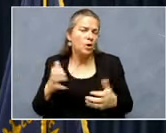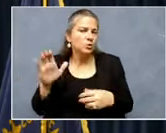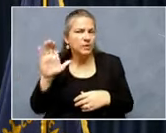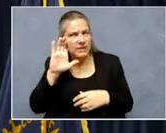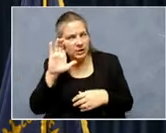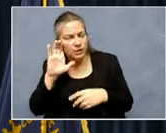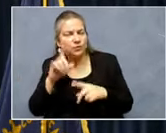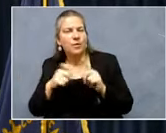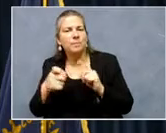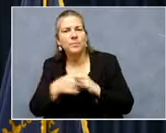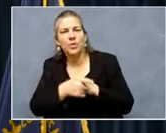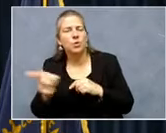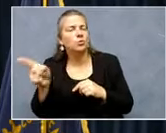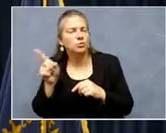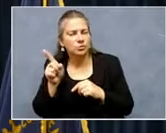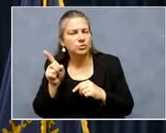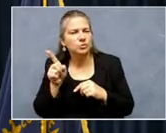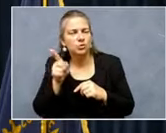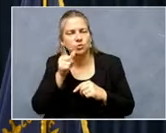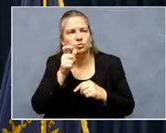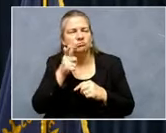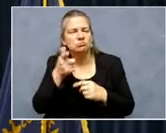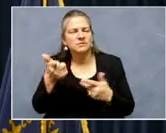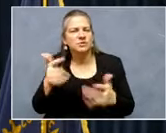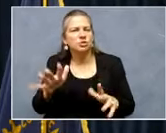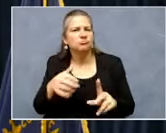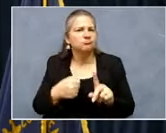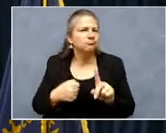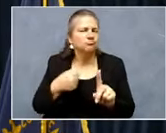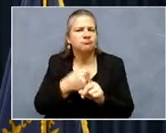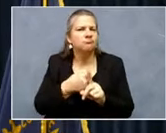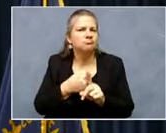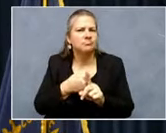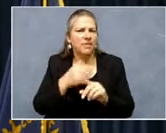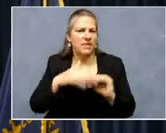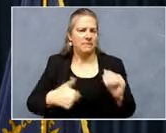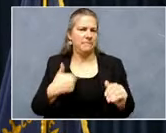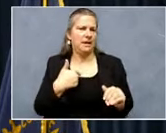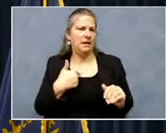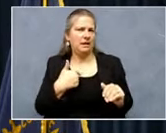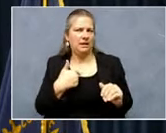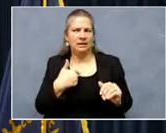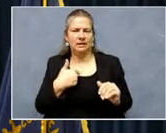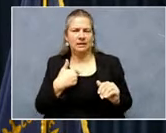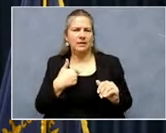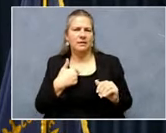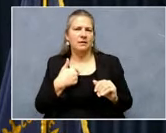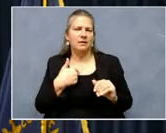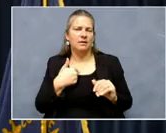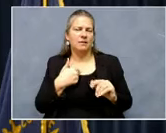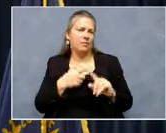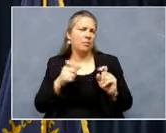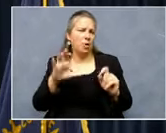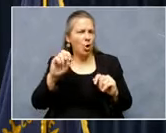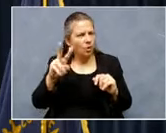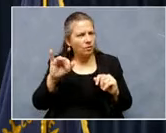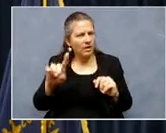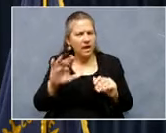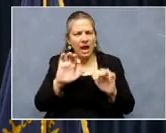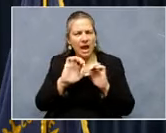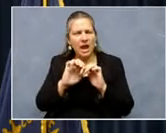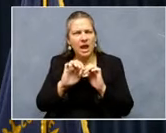those that have been impacted even more so than, than I have, um, by COVID. You know, how, how does it make